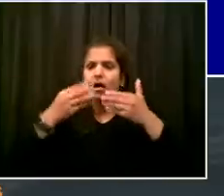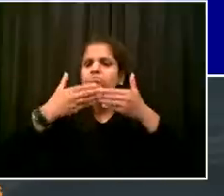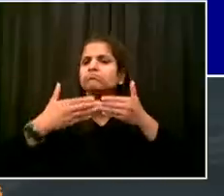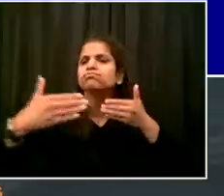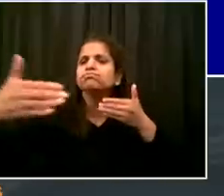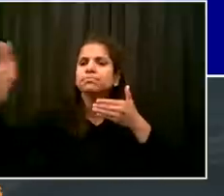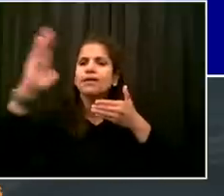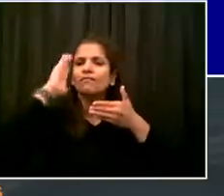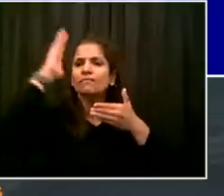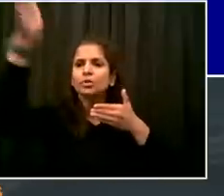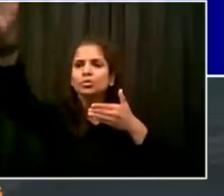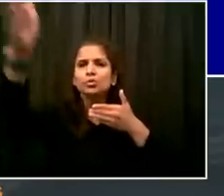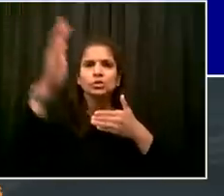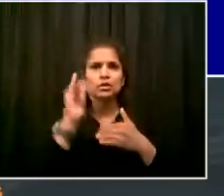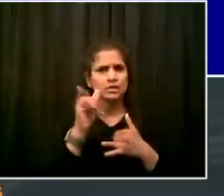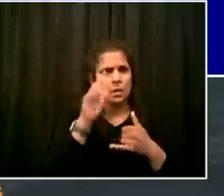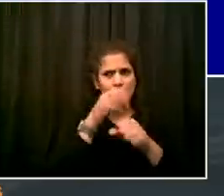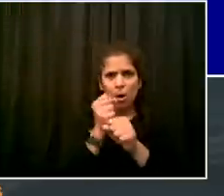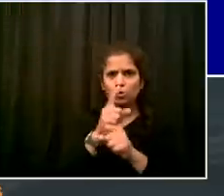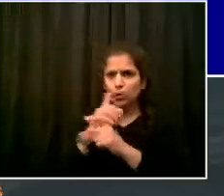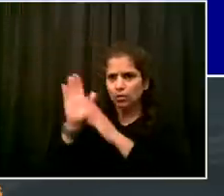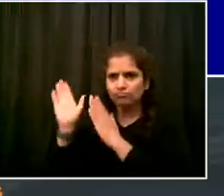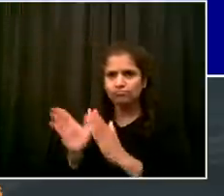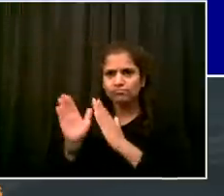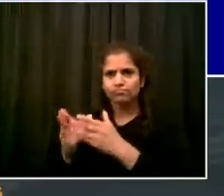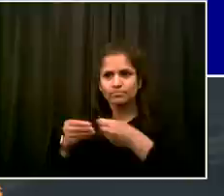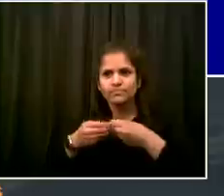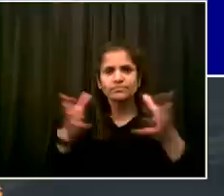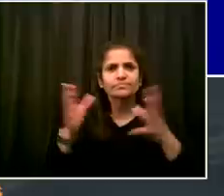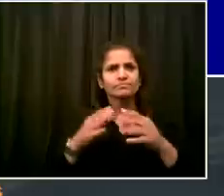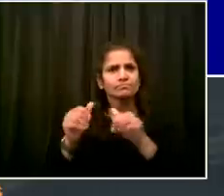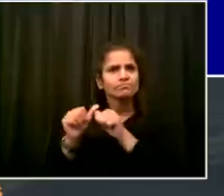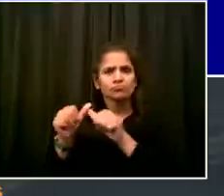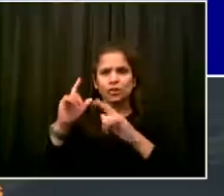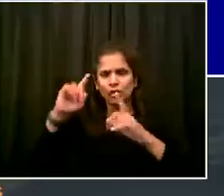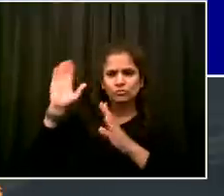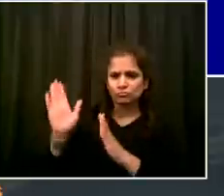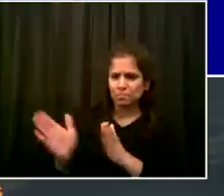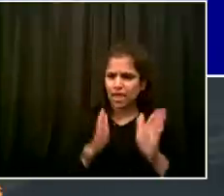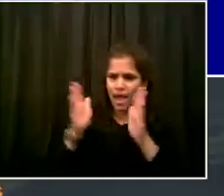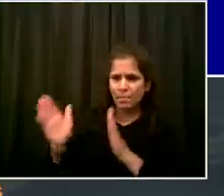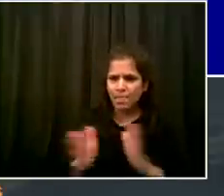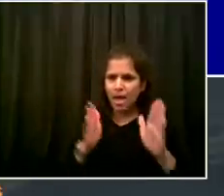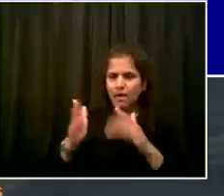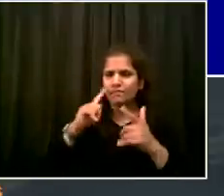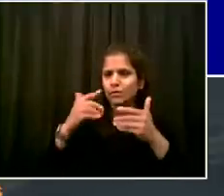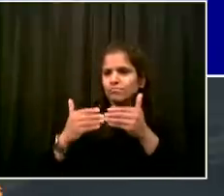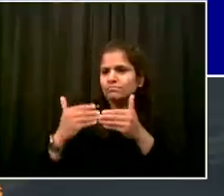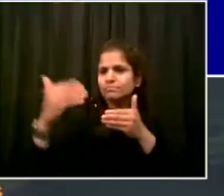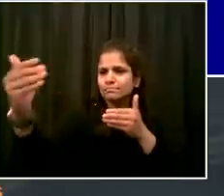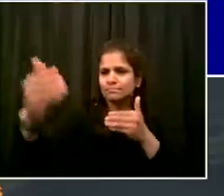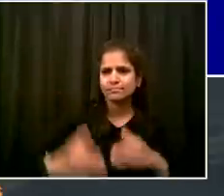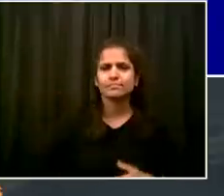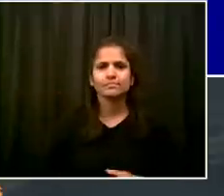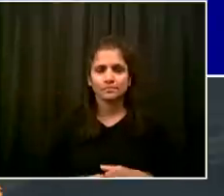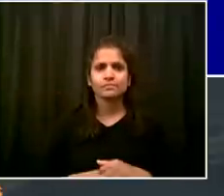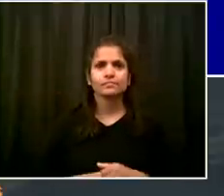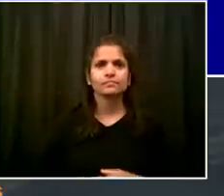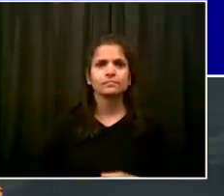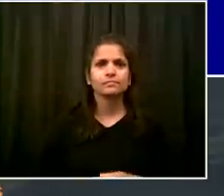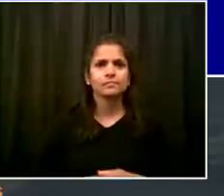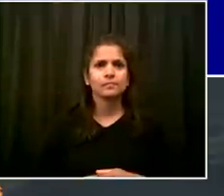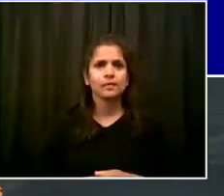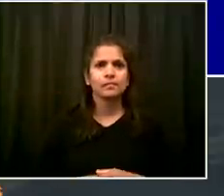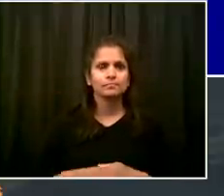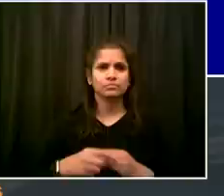to make sure there's shelter. We have to be thinking about today and playing the long game of working ahead to always make sure we're taking